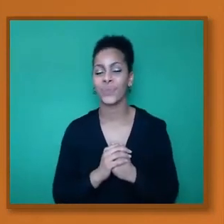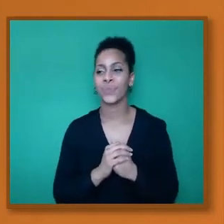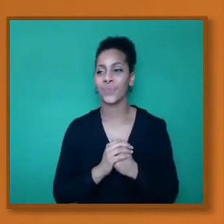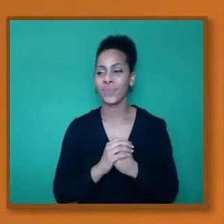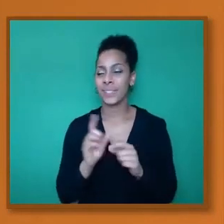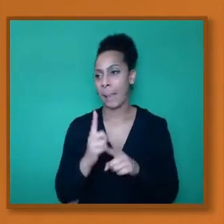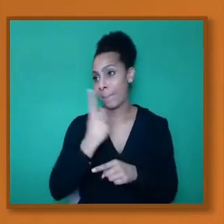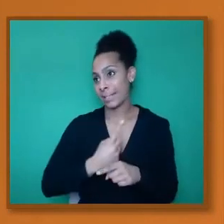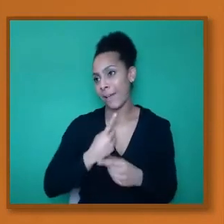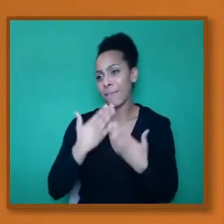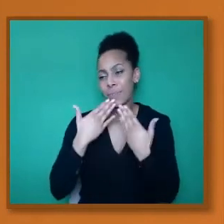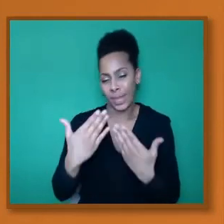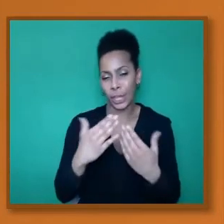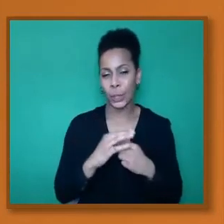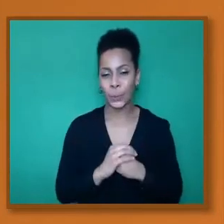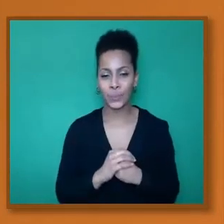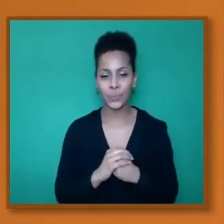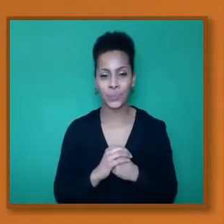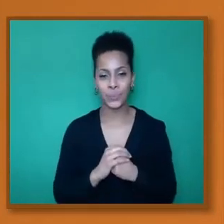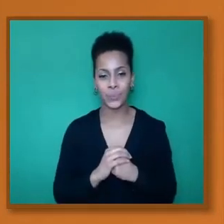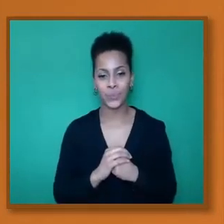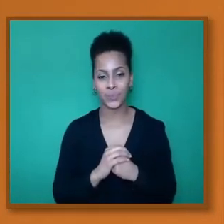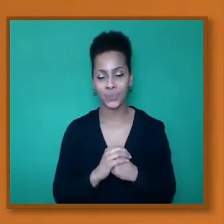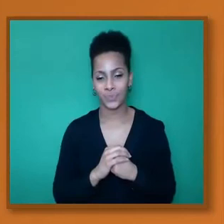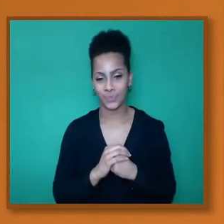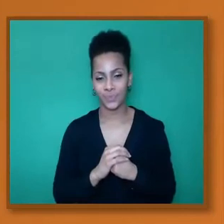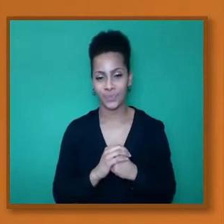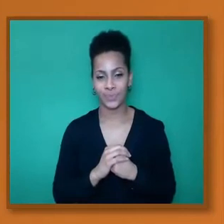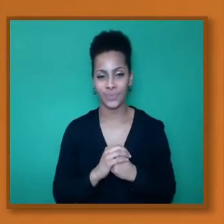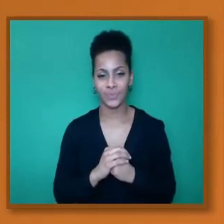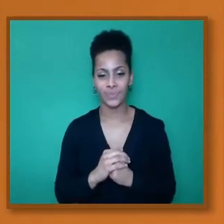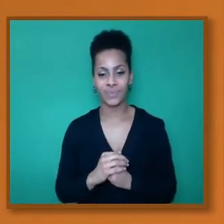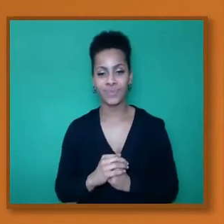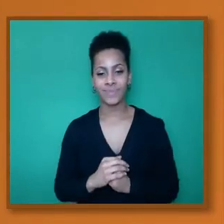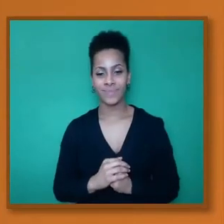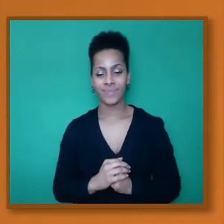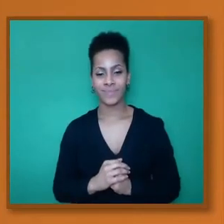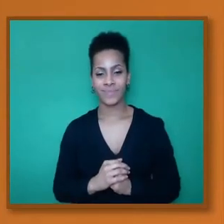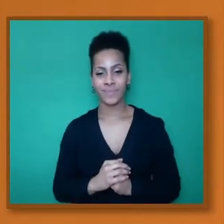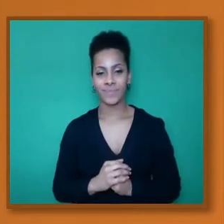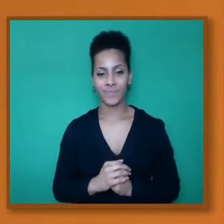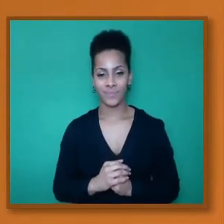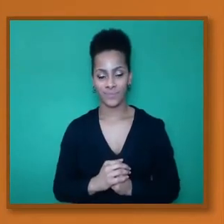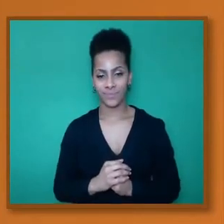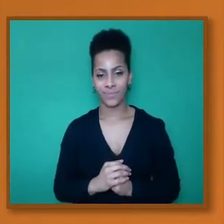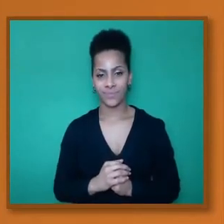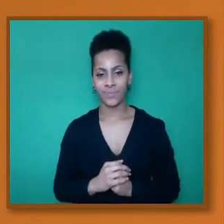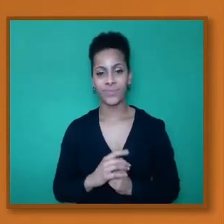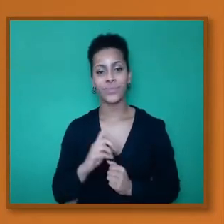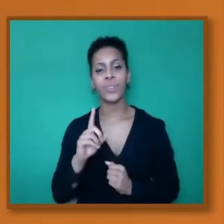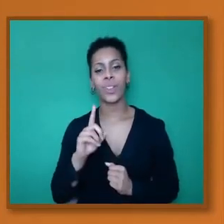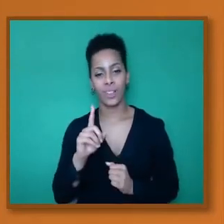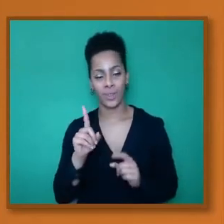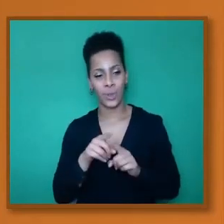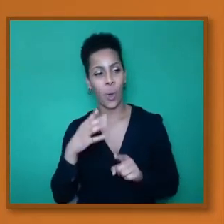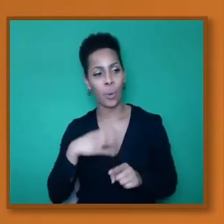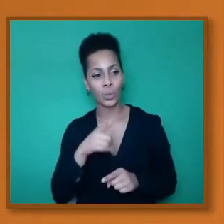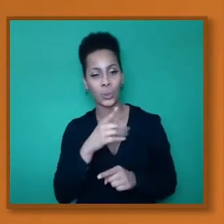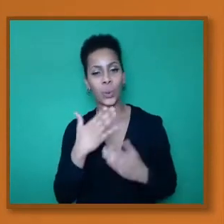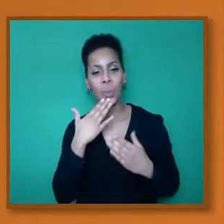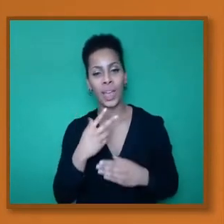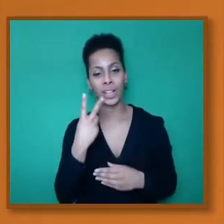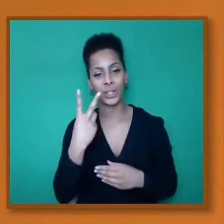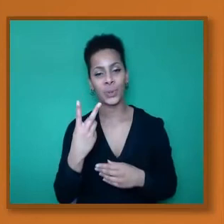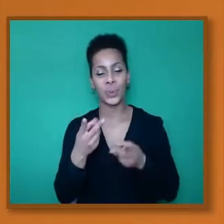so much and I'll be in touch I just wanted to thank the two young ladies who have been doing the sign language